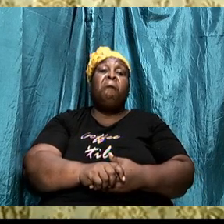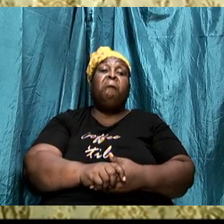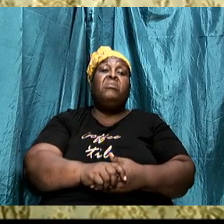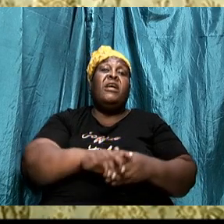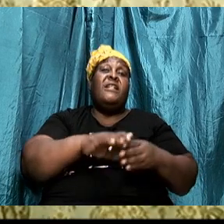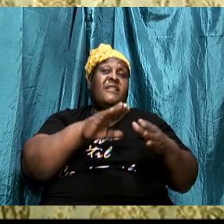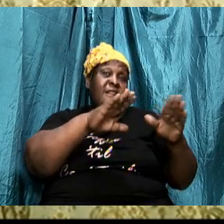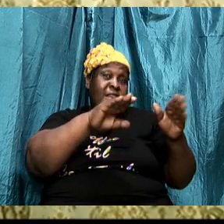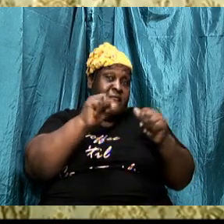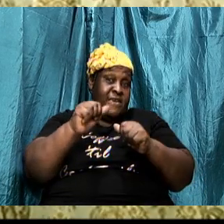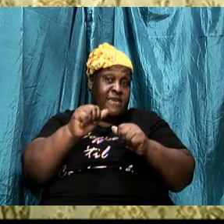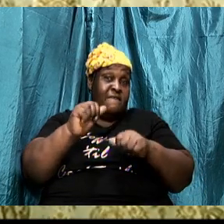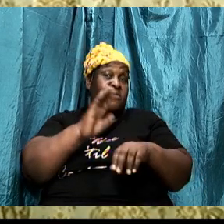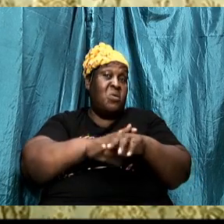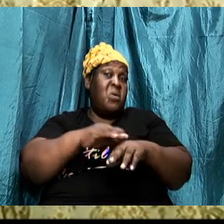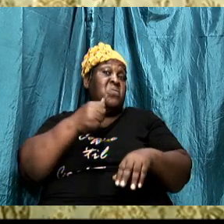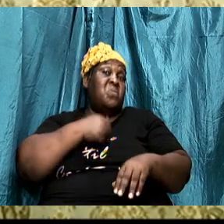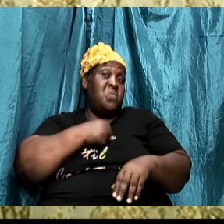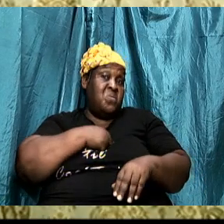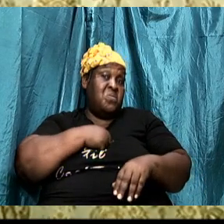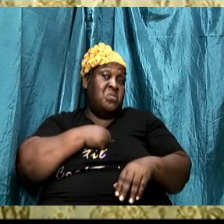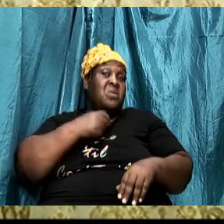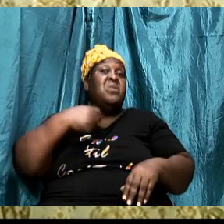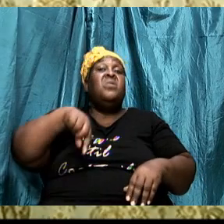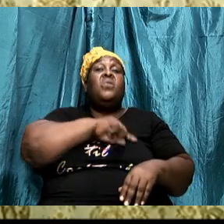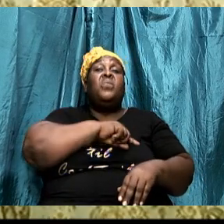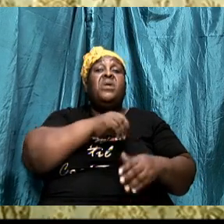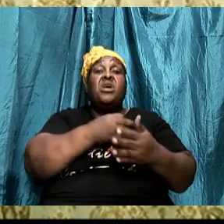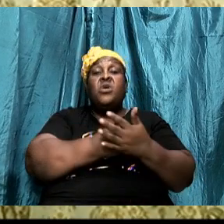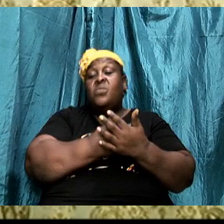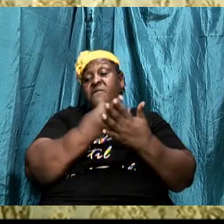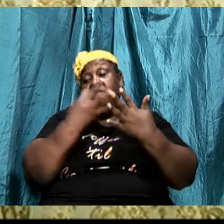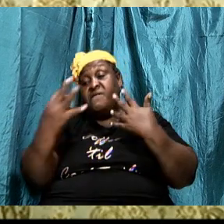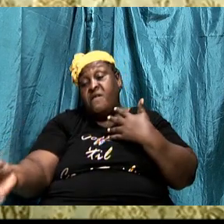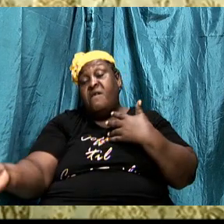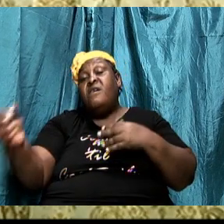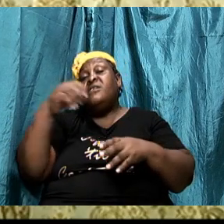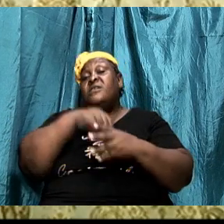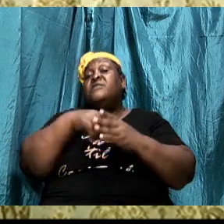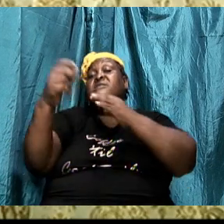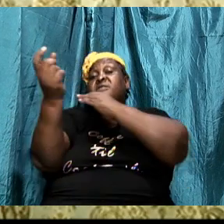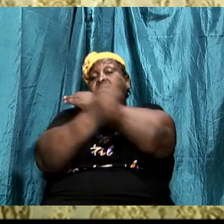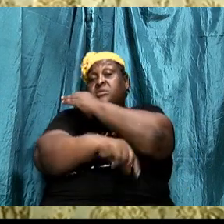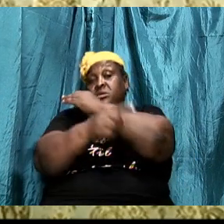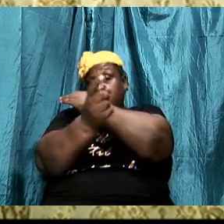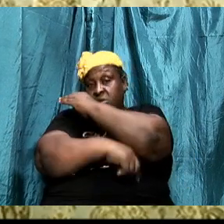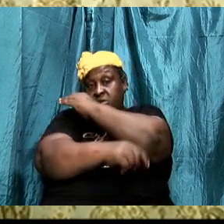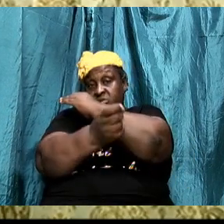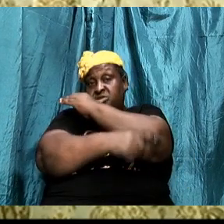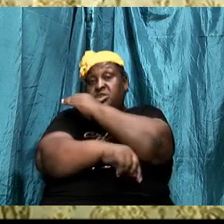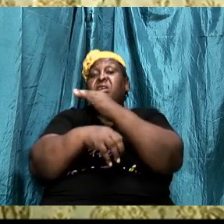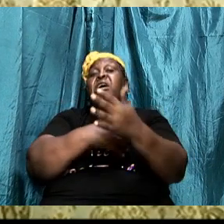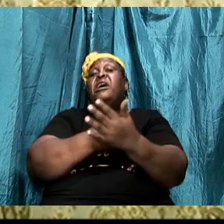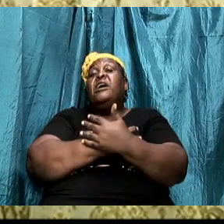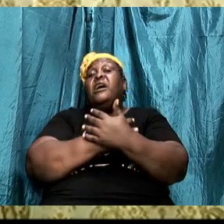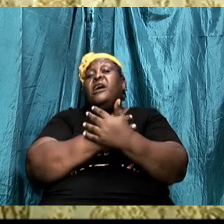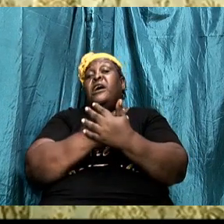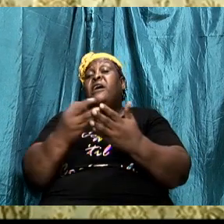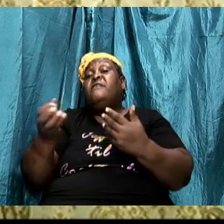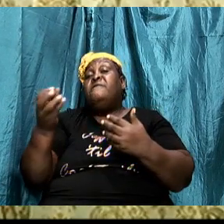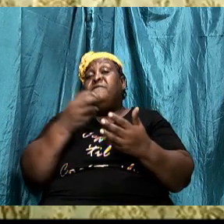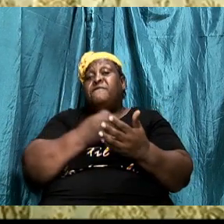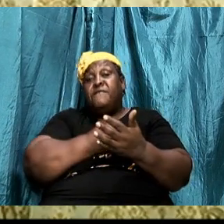into temptation and fail in any worthy endeavor. Left by ourselves,